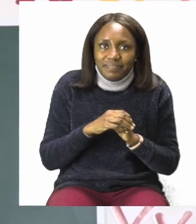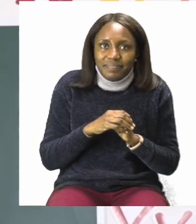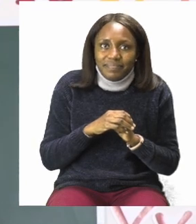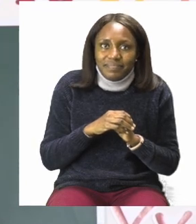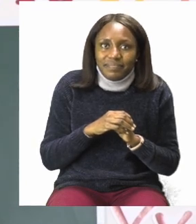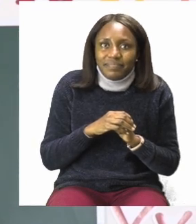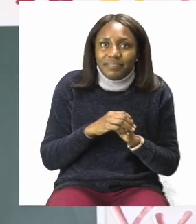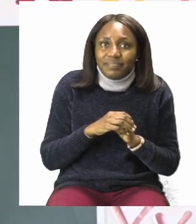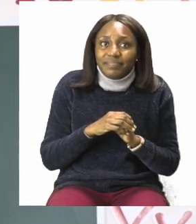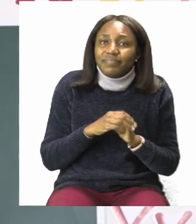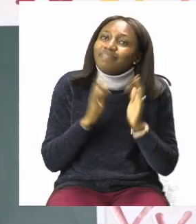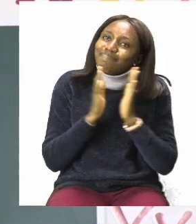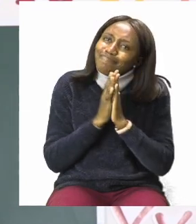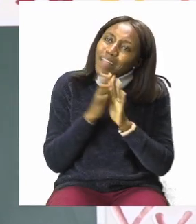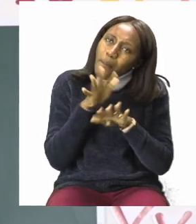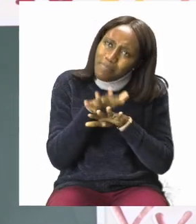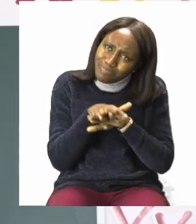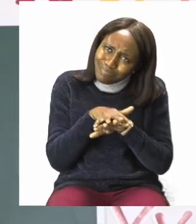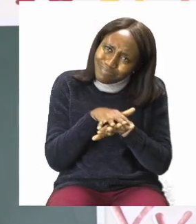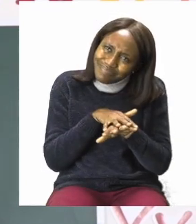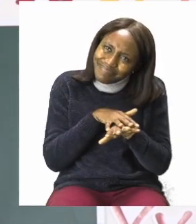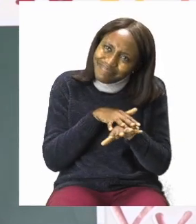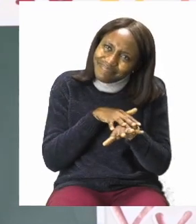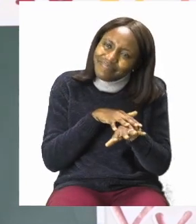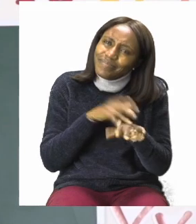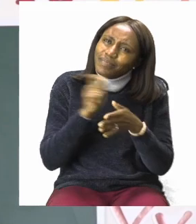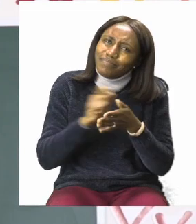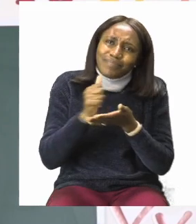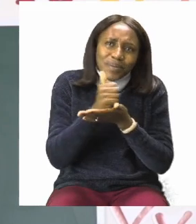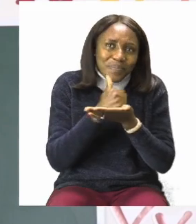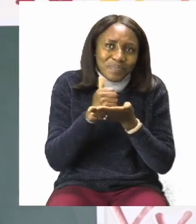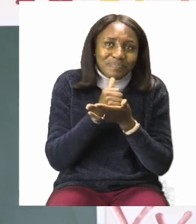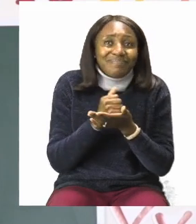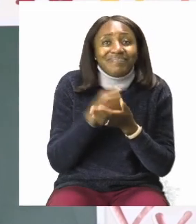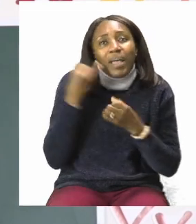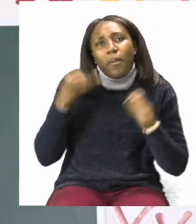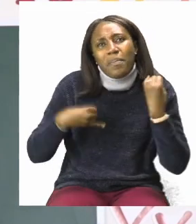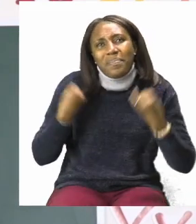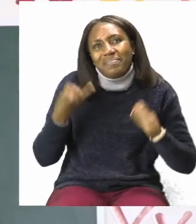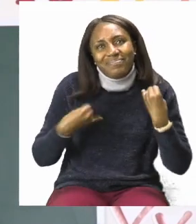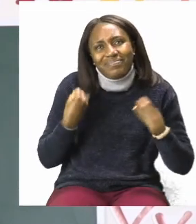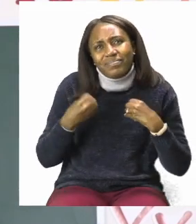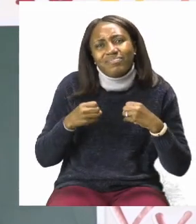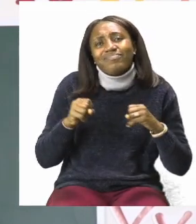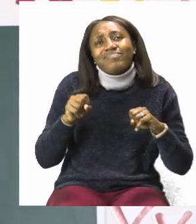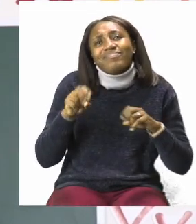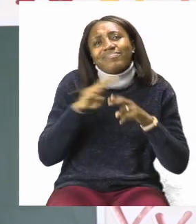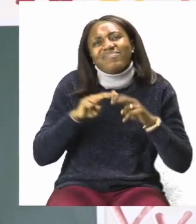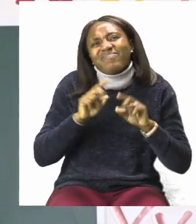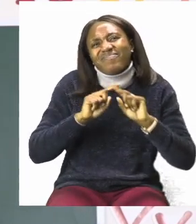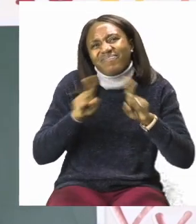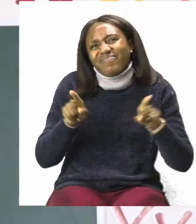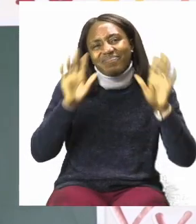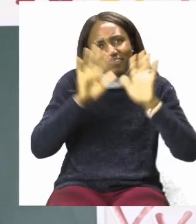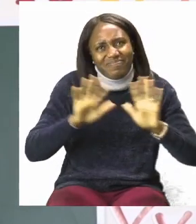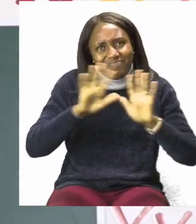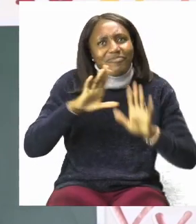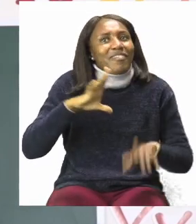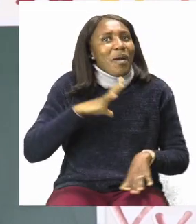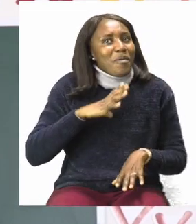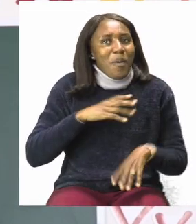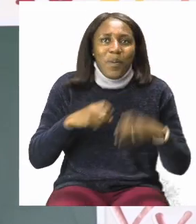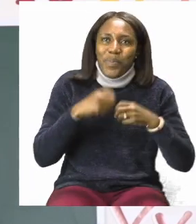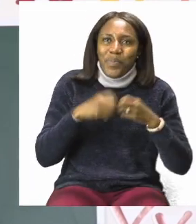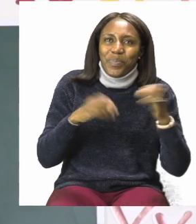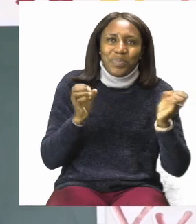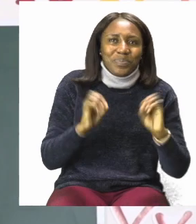So take your time boys and girls with the fractions. Have fun. You can use different colors for each of the shapes.